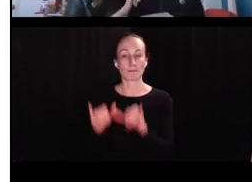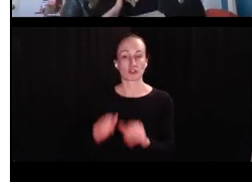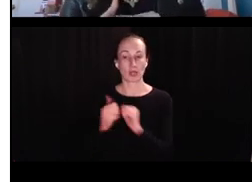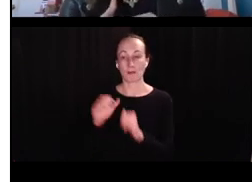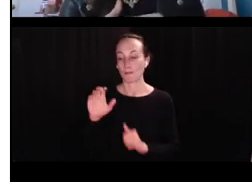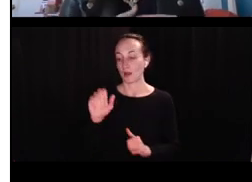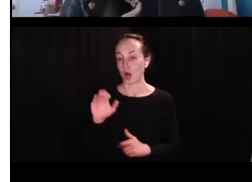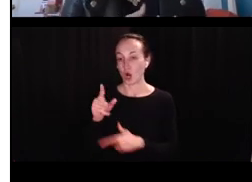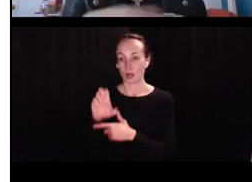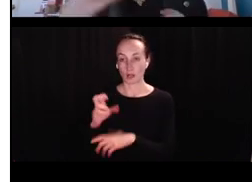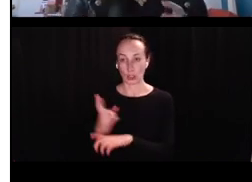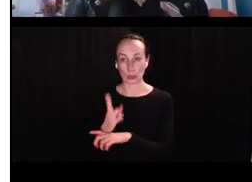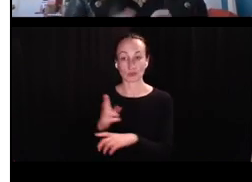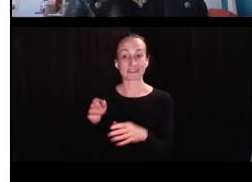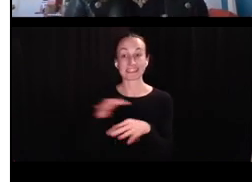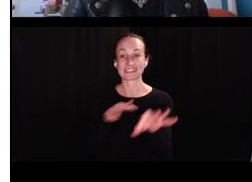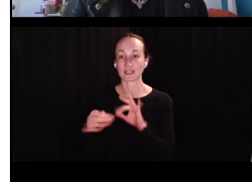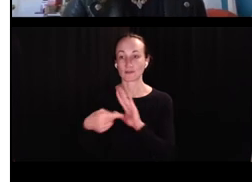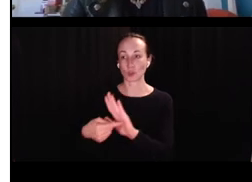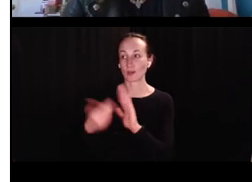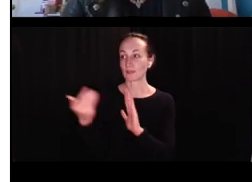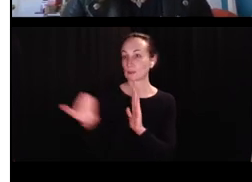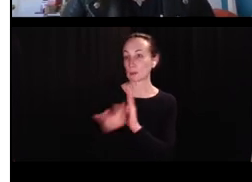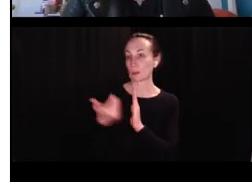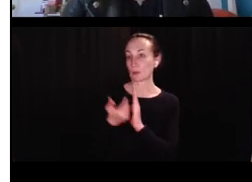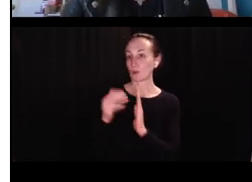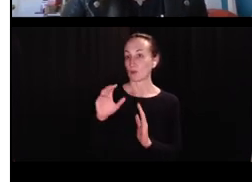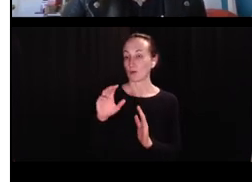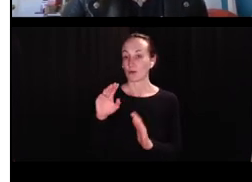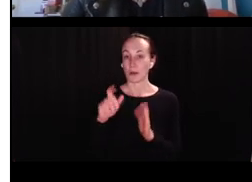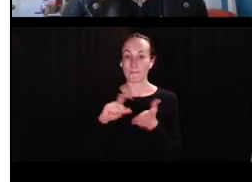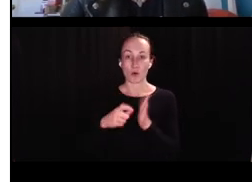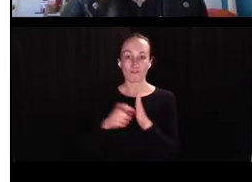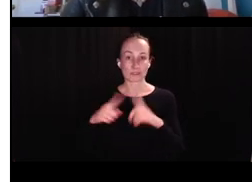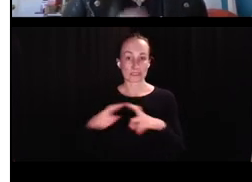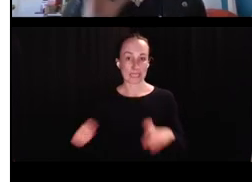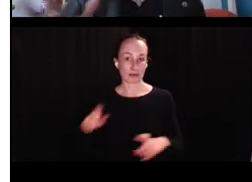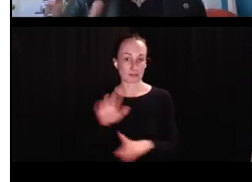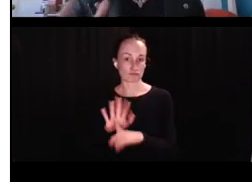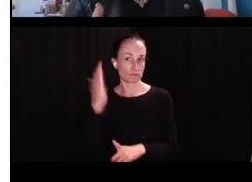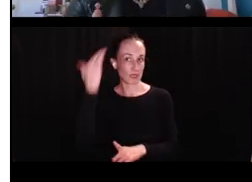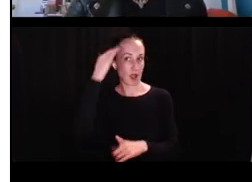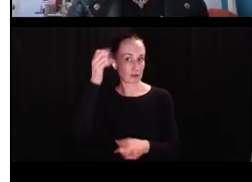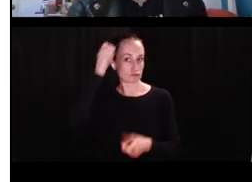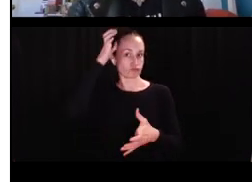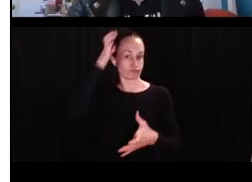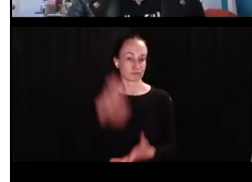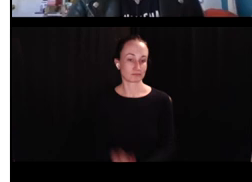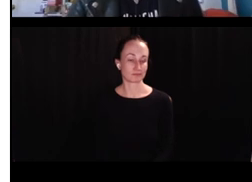of the child as measured by article use, um, instead of reflecting some sort of new